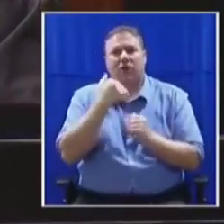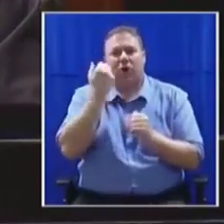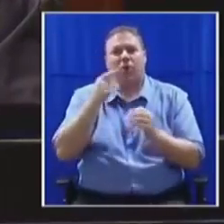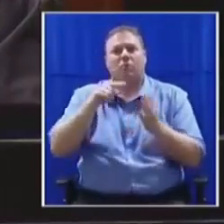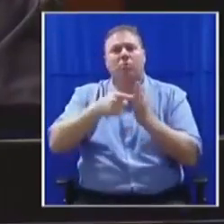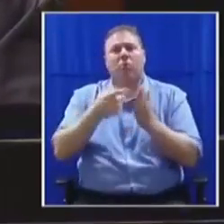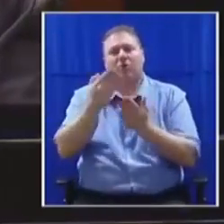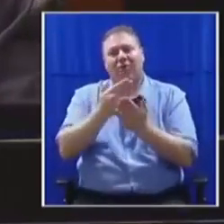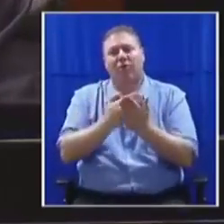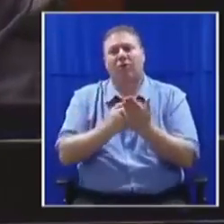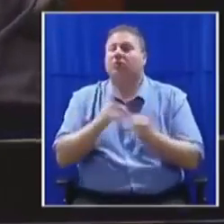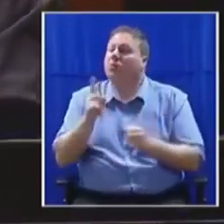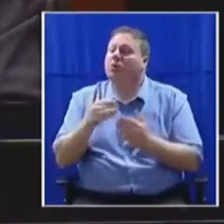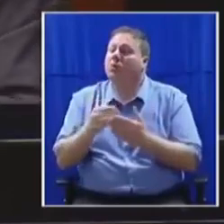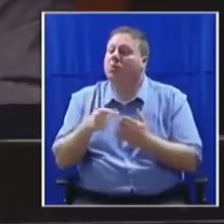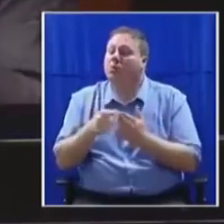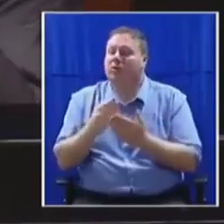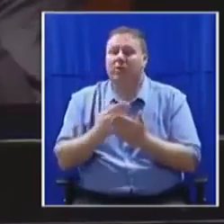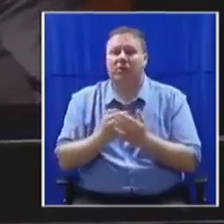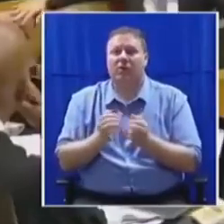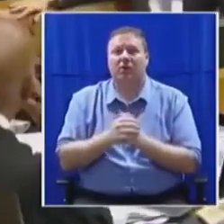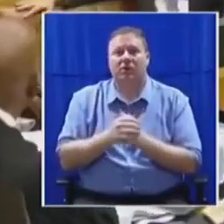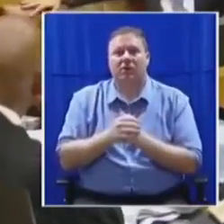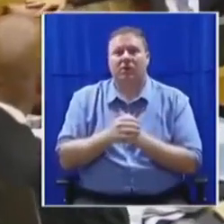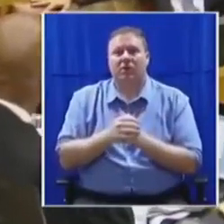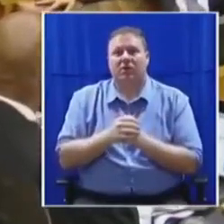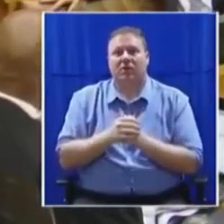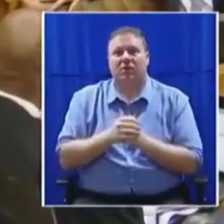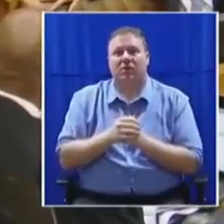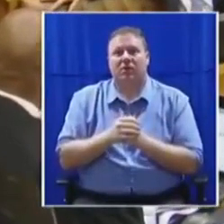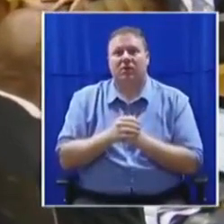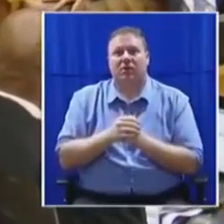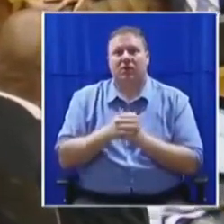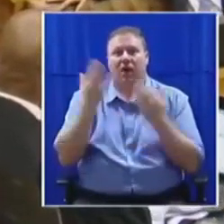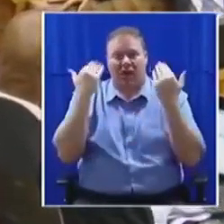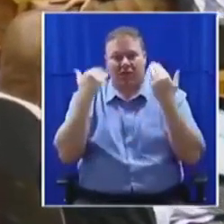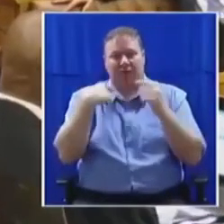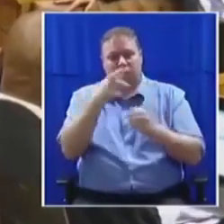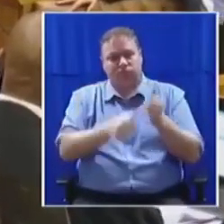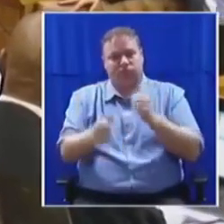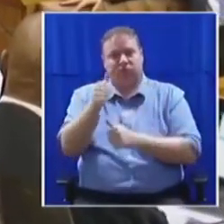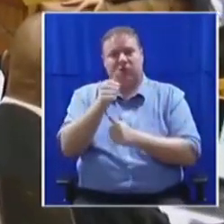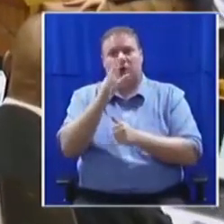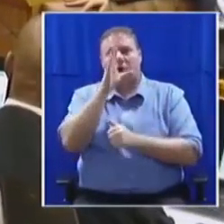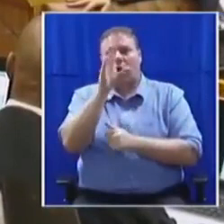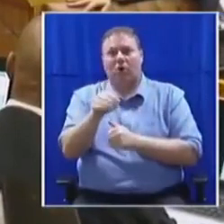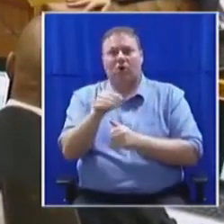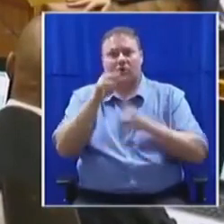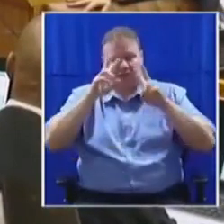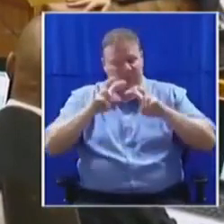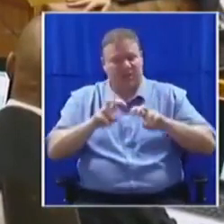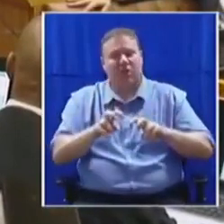order what's your point of order the points of order house chairs that i would be expected that the presiding officer to at least request an investigation